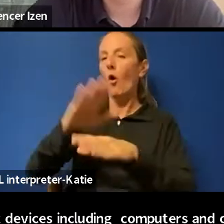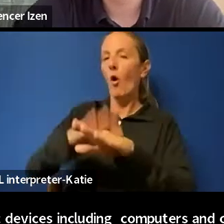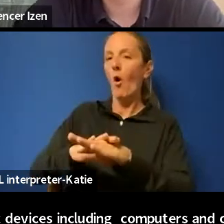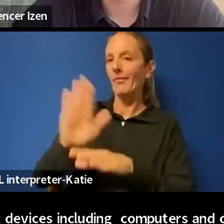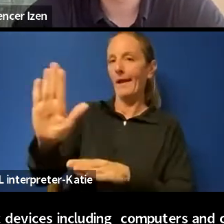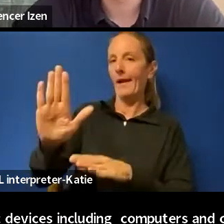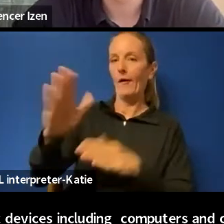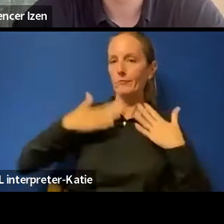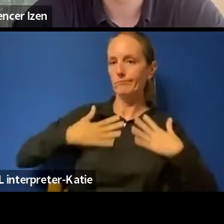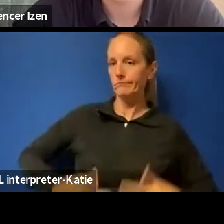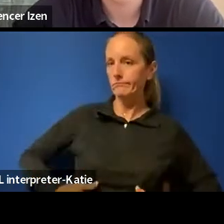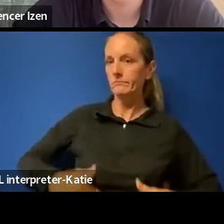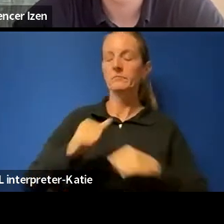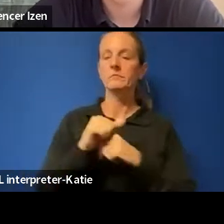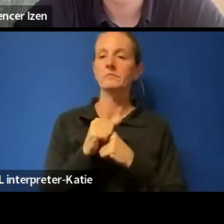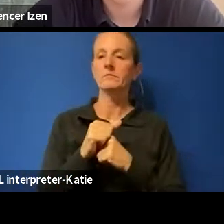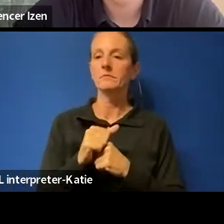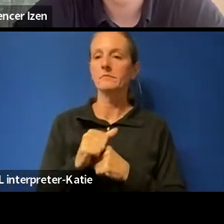student searched.